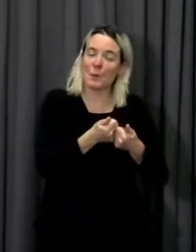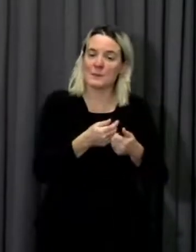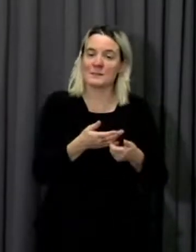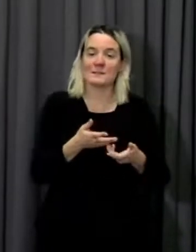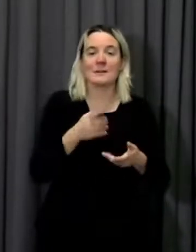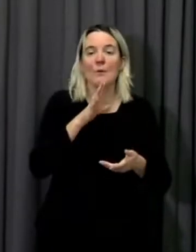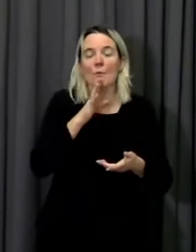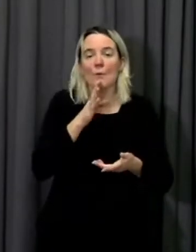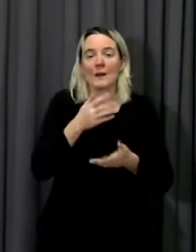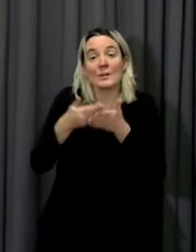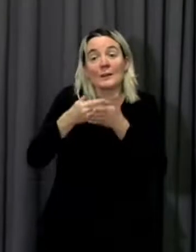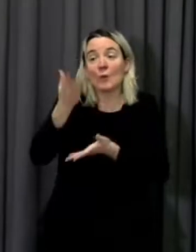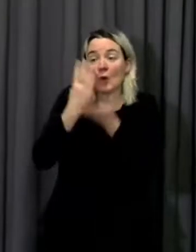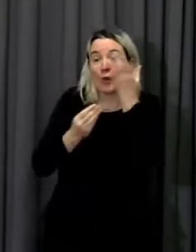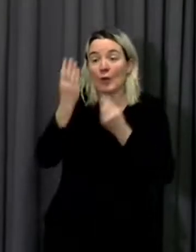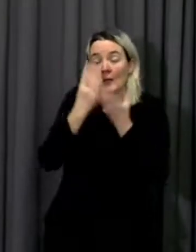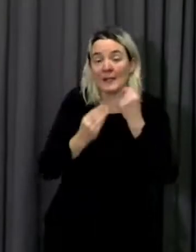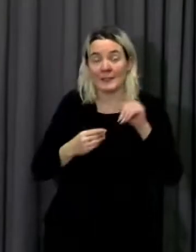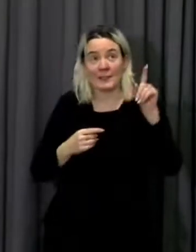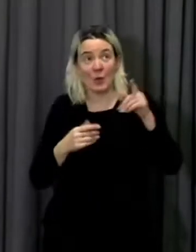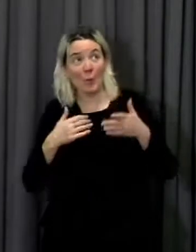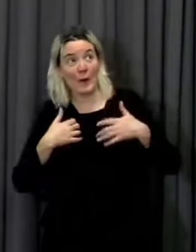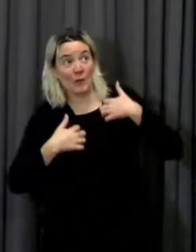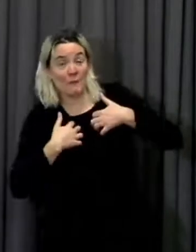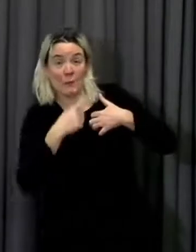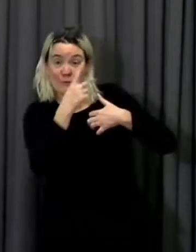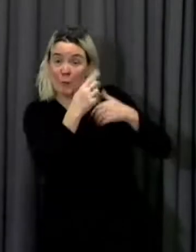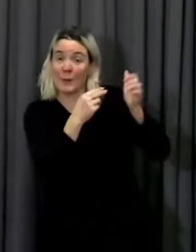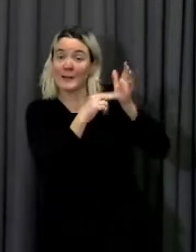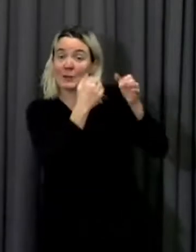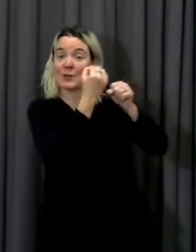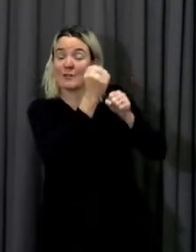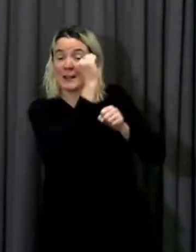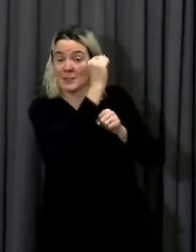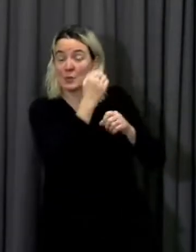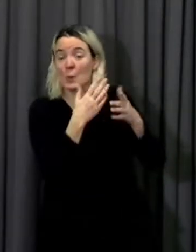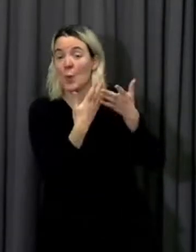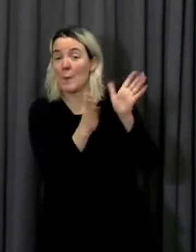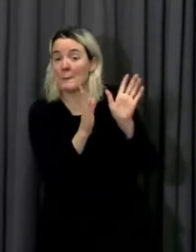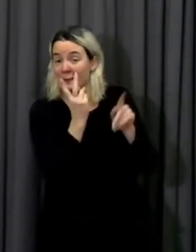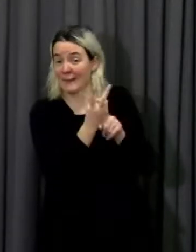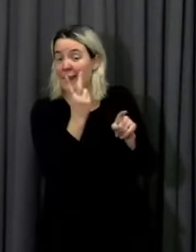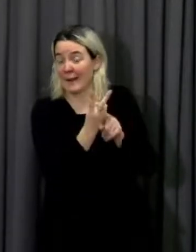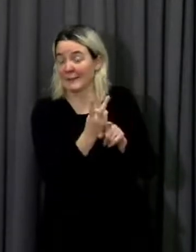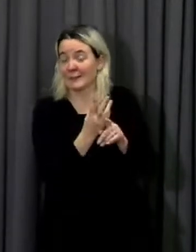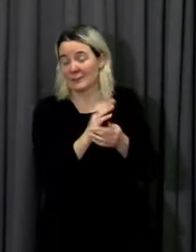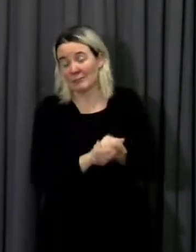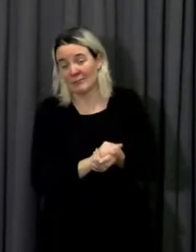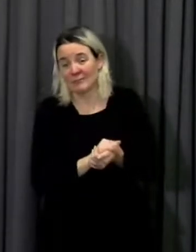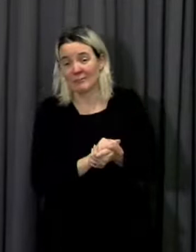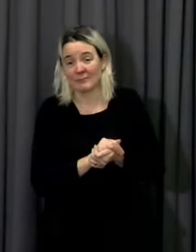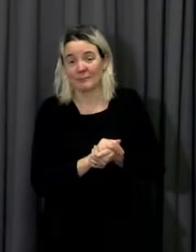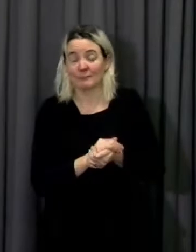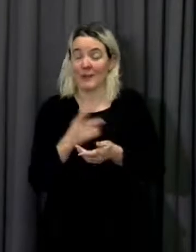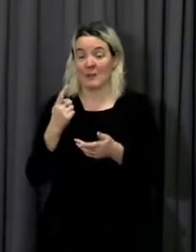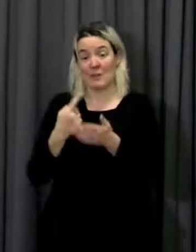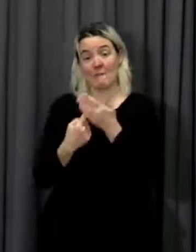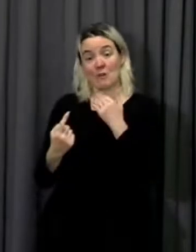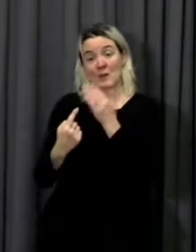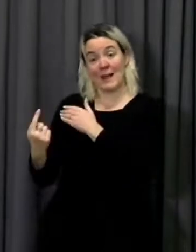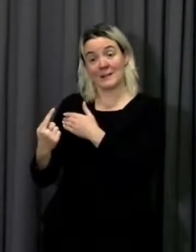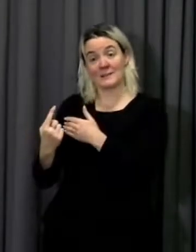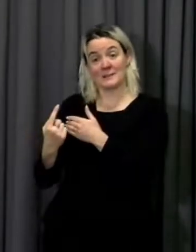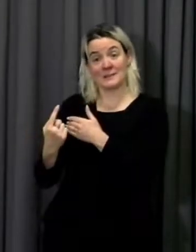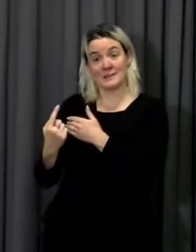again. I ni yn edrych ymlaen at Welth, natgwrthain ar agor, unwaith eto. Our Freelancer Fund is